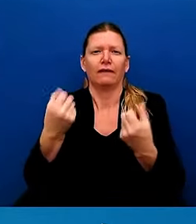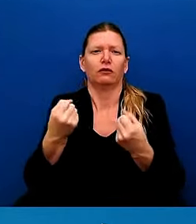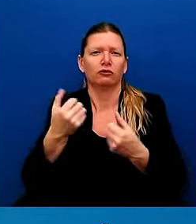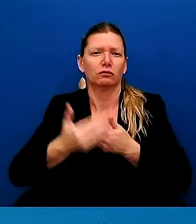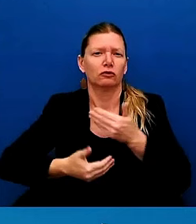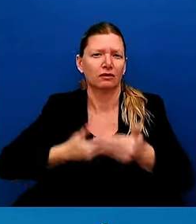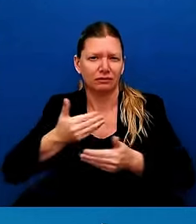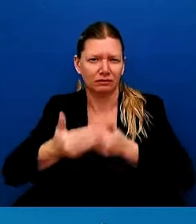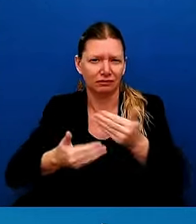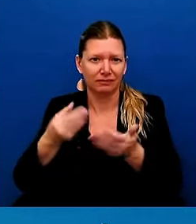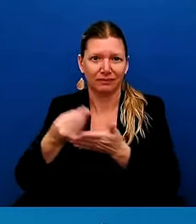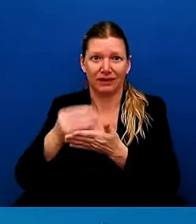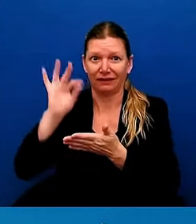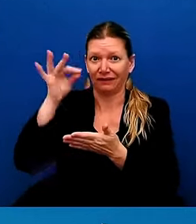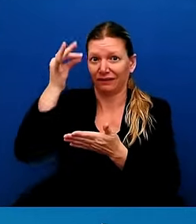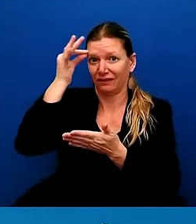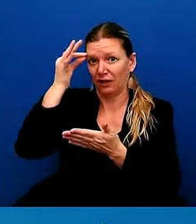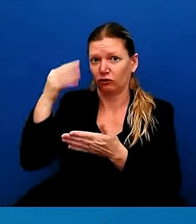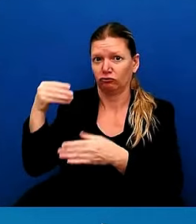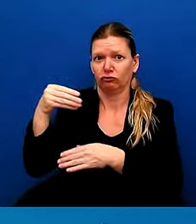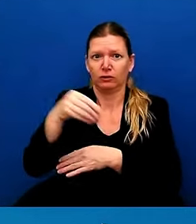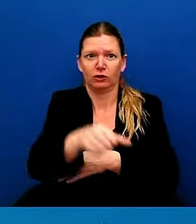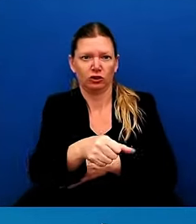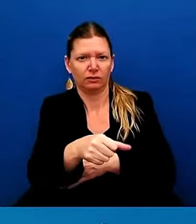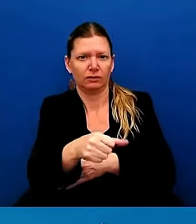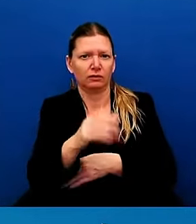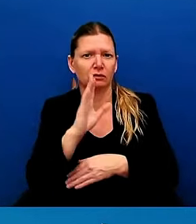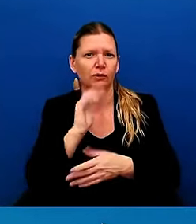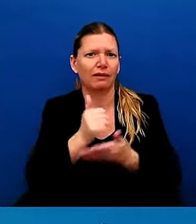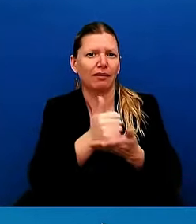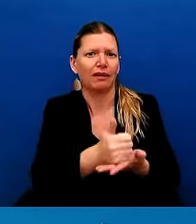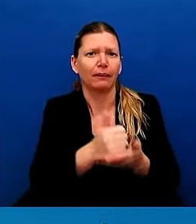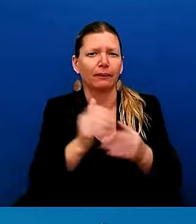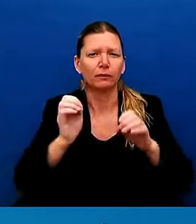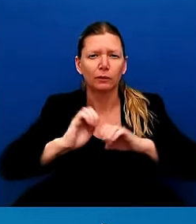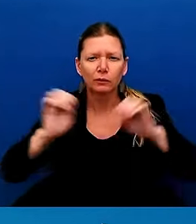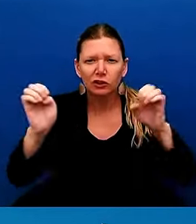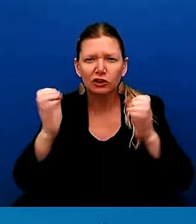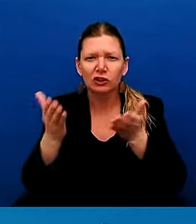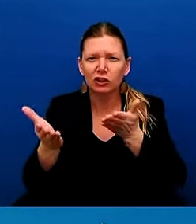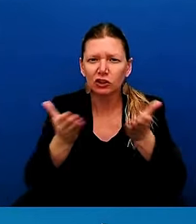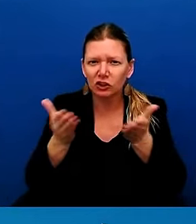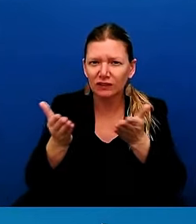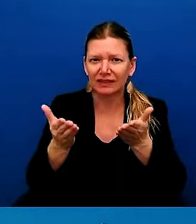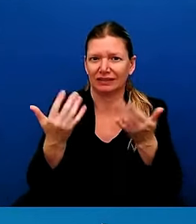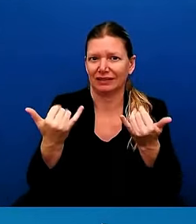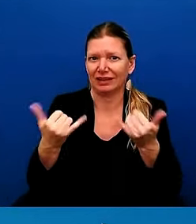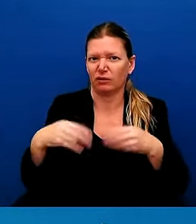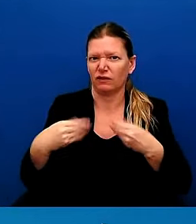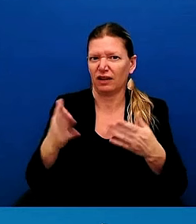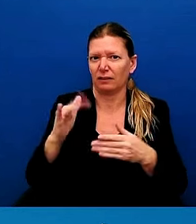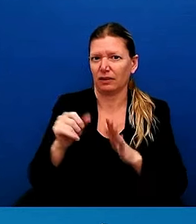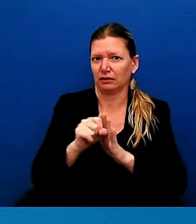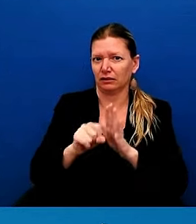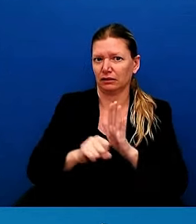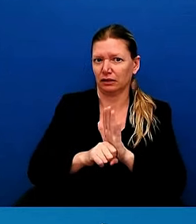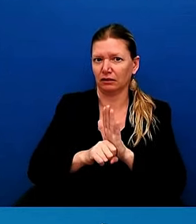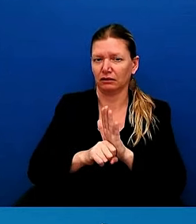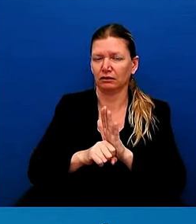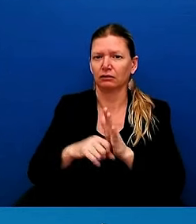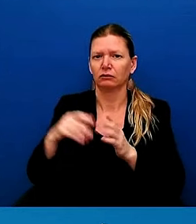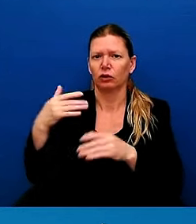being provided by the state so that they can be reimbursed and then have the resources to keep providing those emergency services.